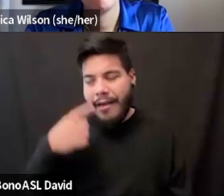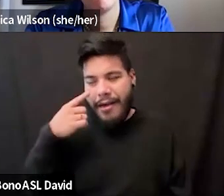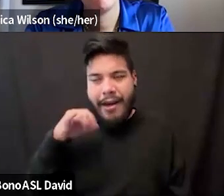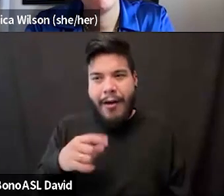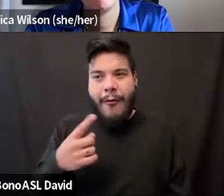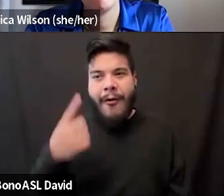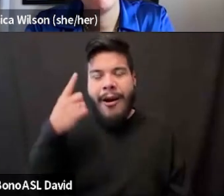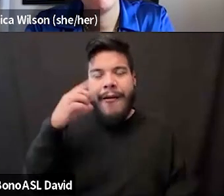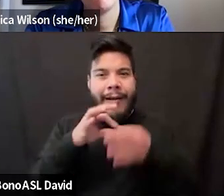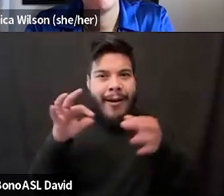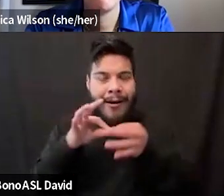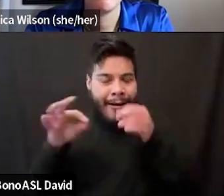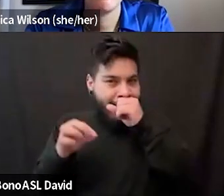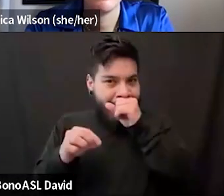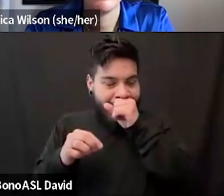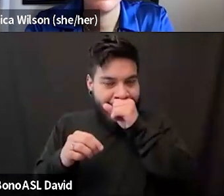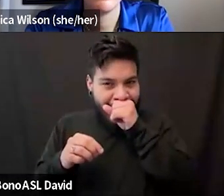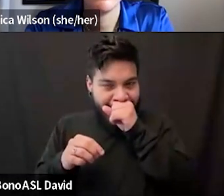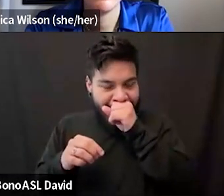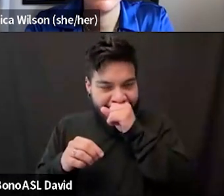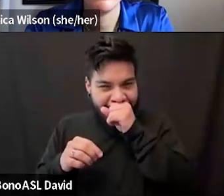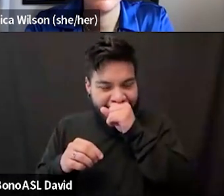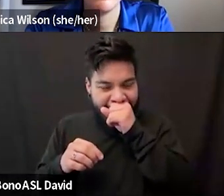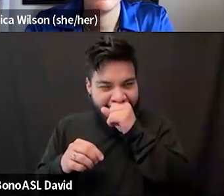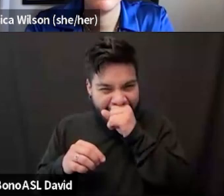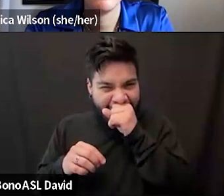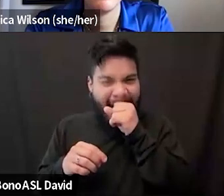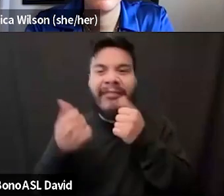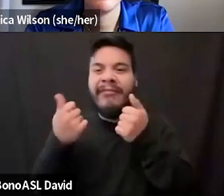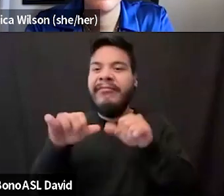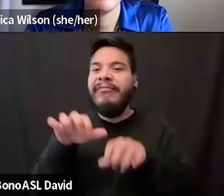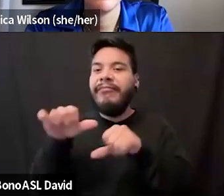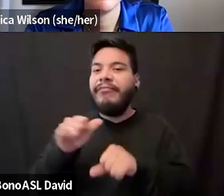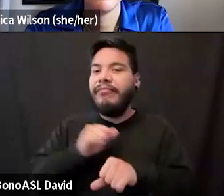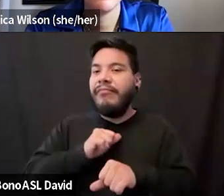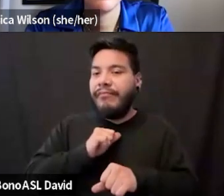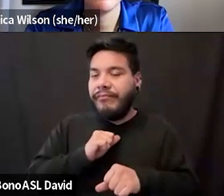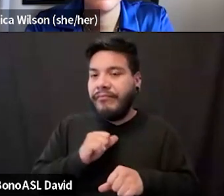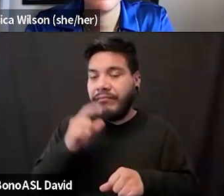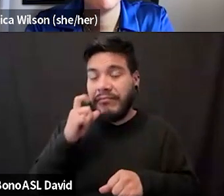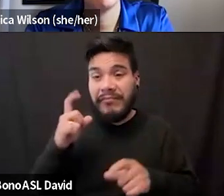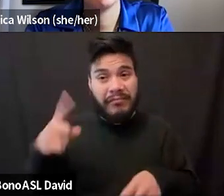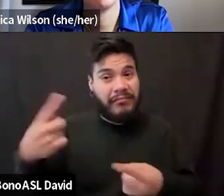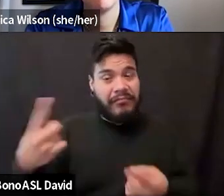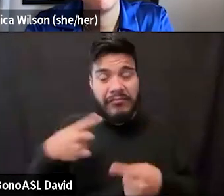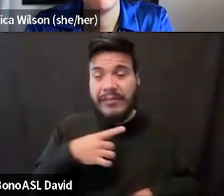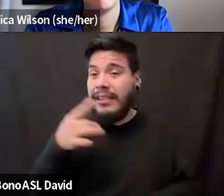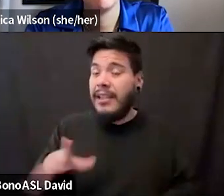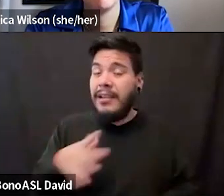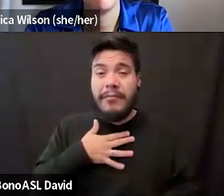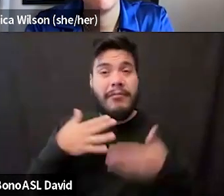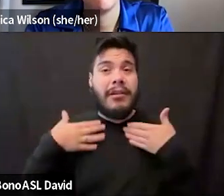narratives that I've been trying to, you know, reclaim for myself because there was a while when I didn't really like my body. And partly it was because